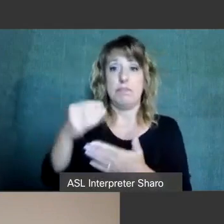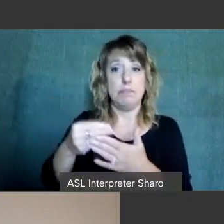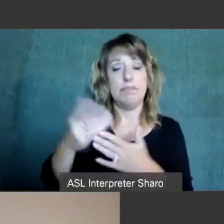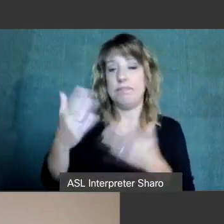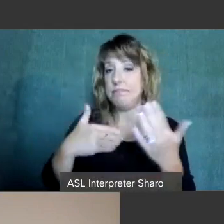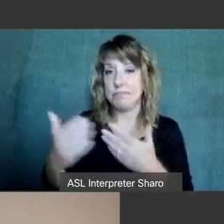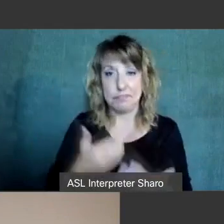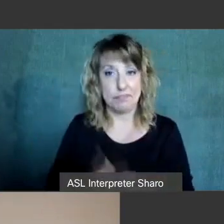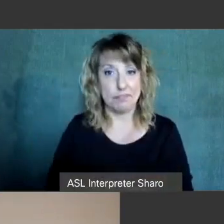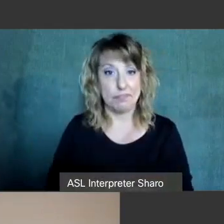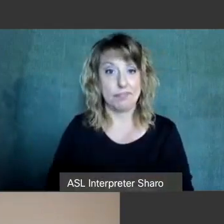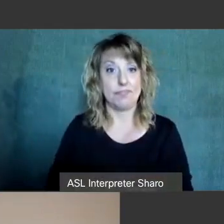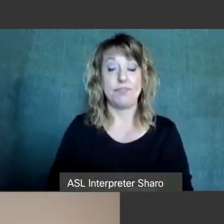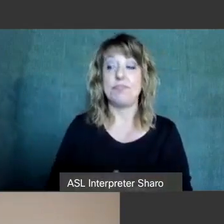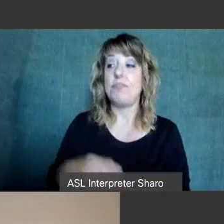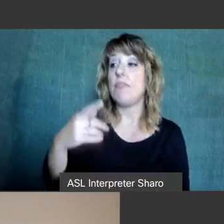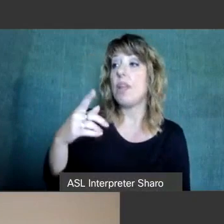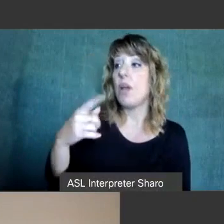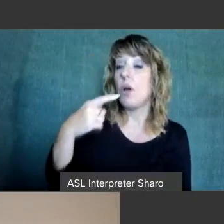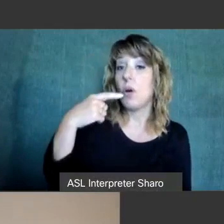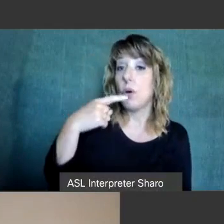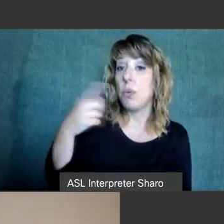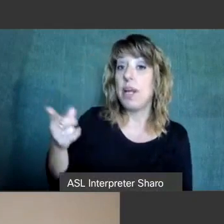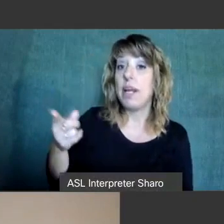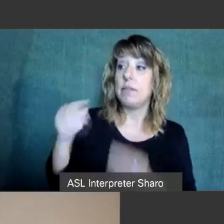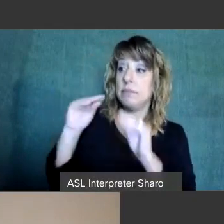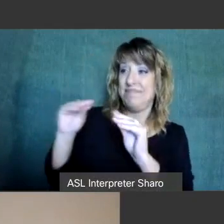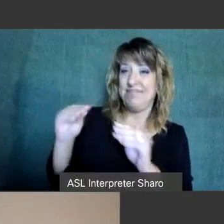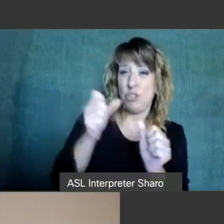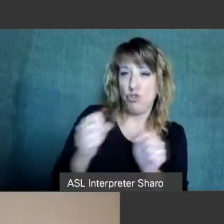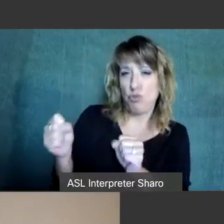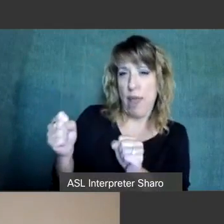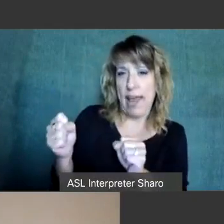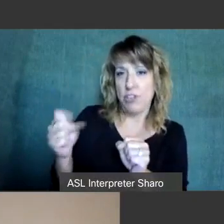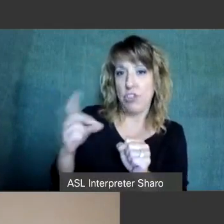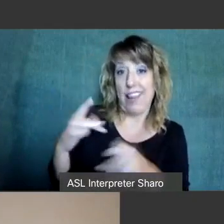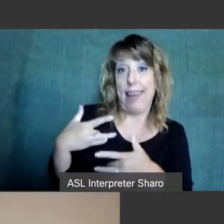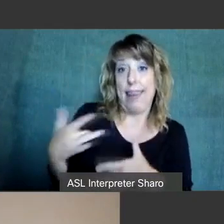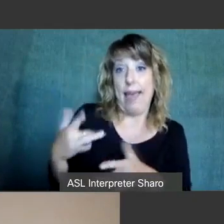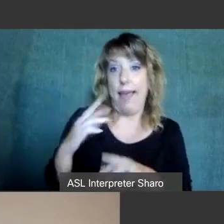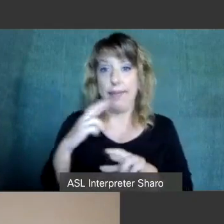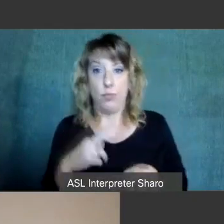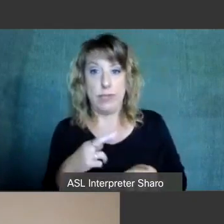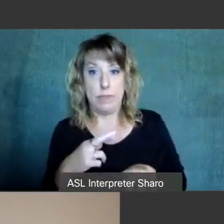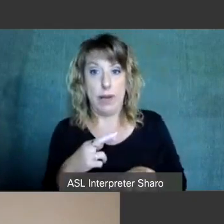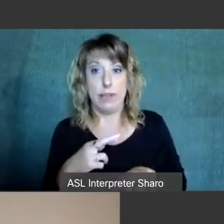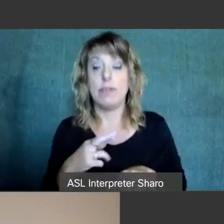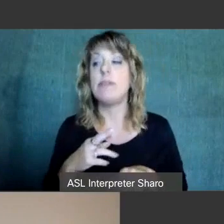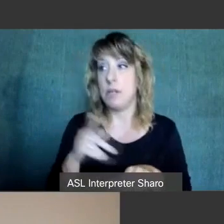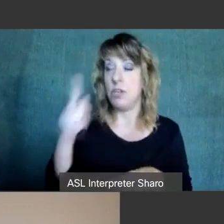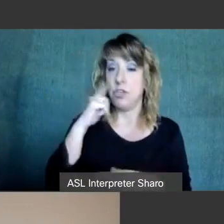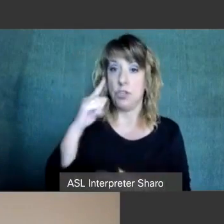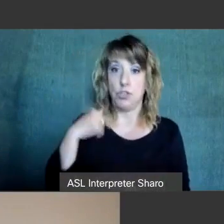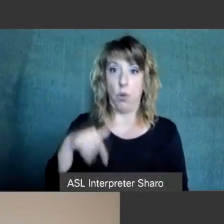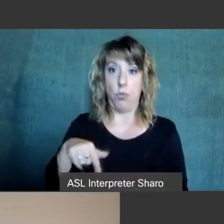We identify strategies and likely responses when you're encountering persons on the spectrum